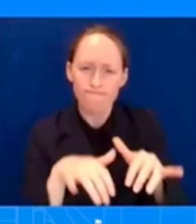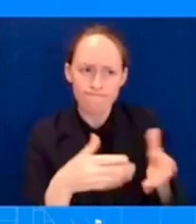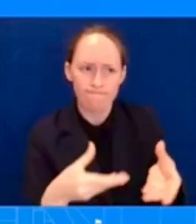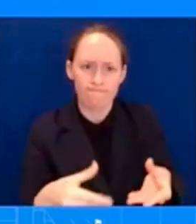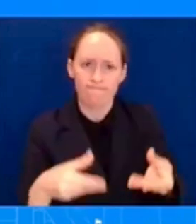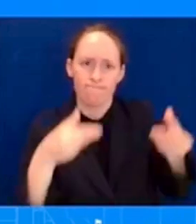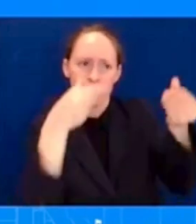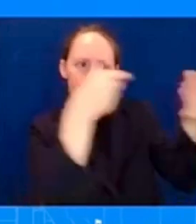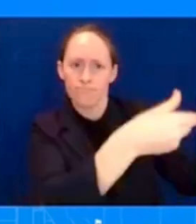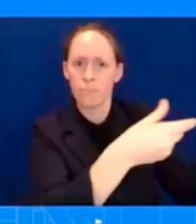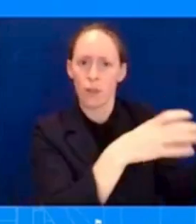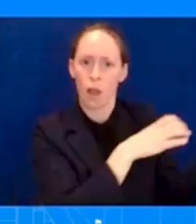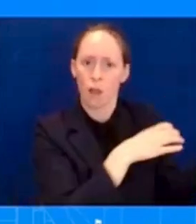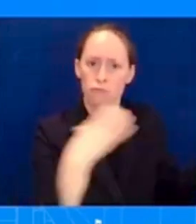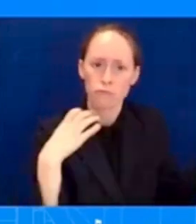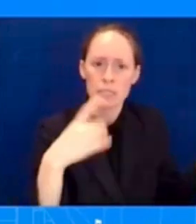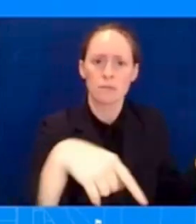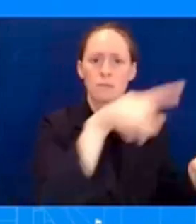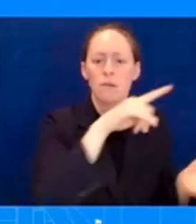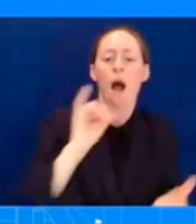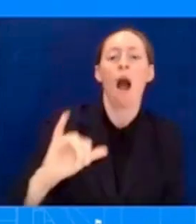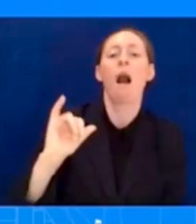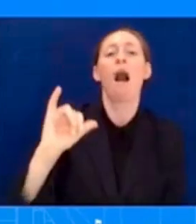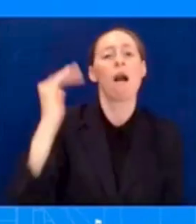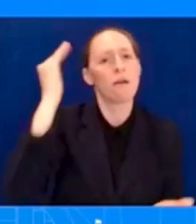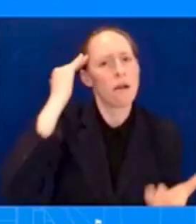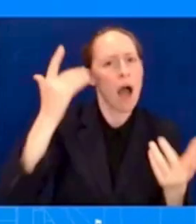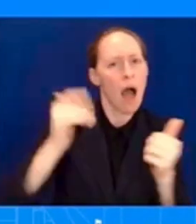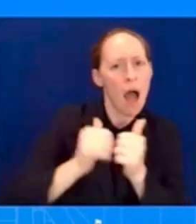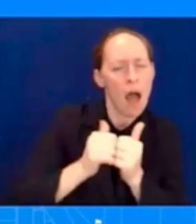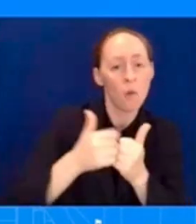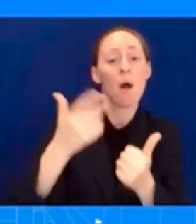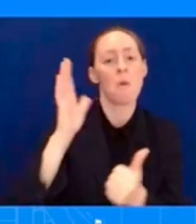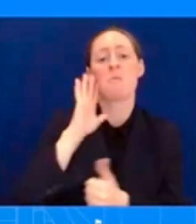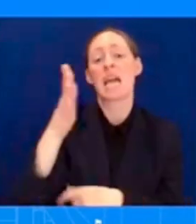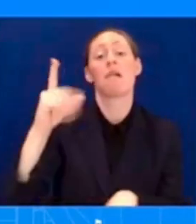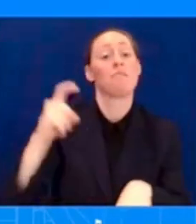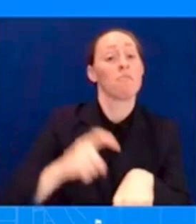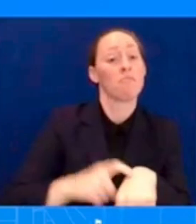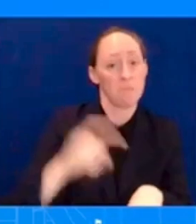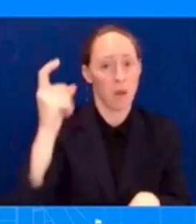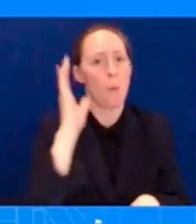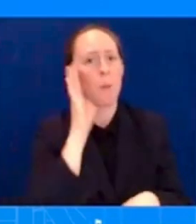I think it's going to have some really good recommendations and suggestions on what we can do.